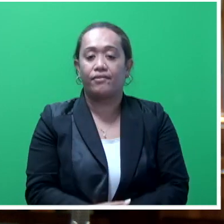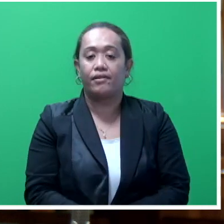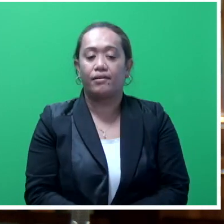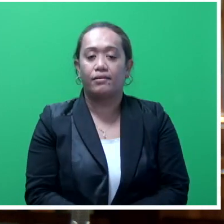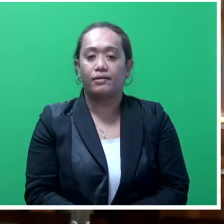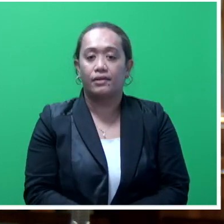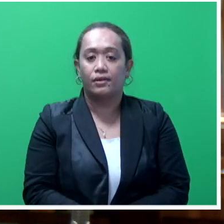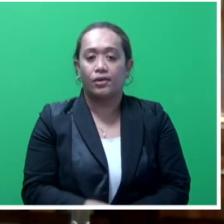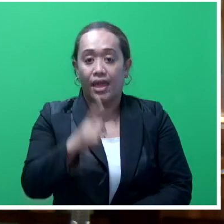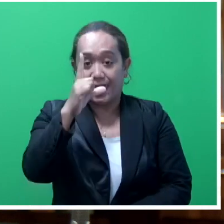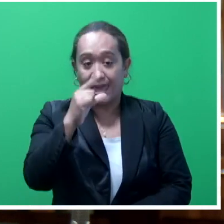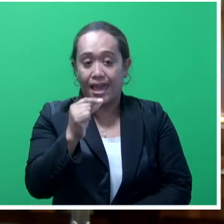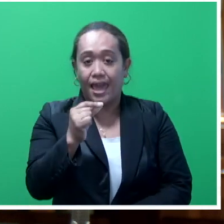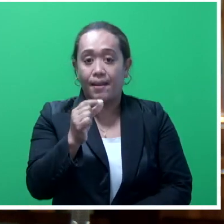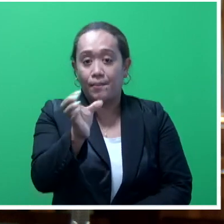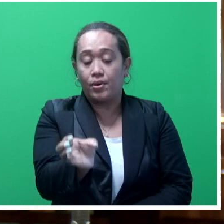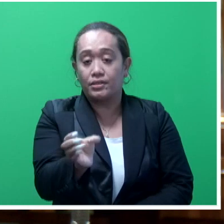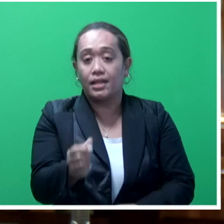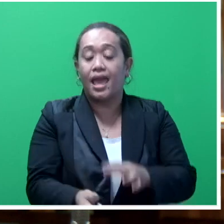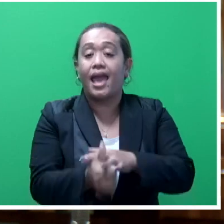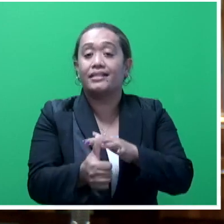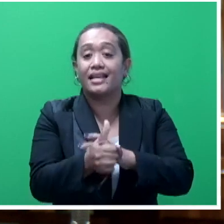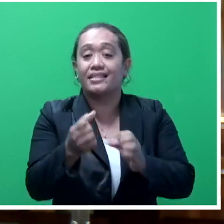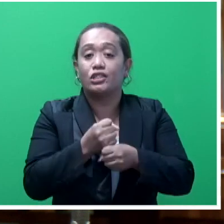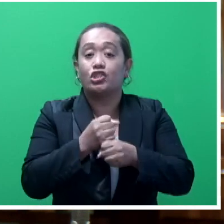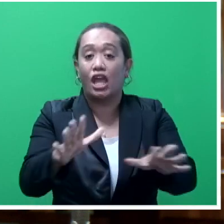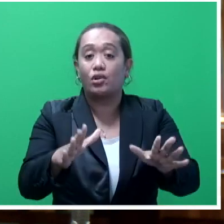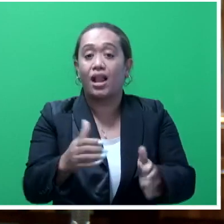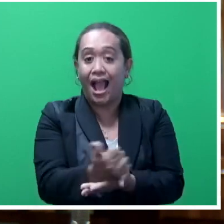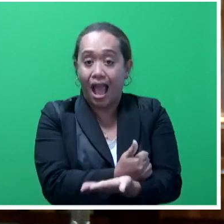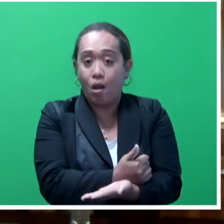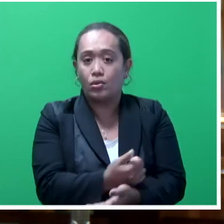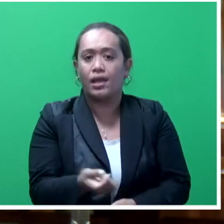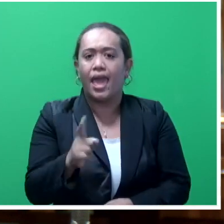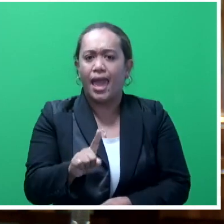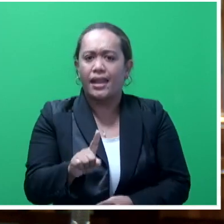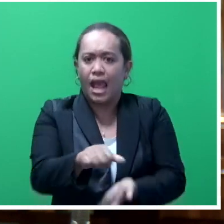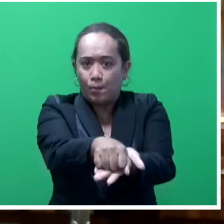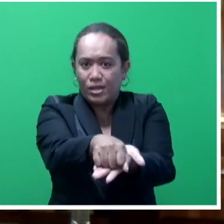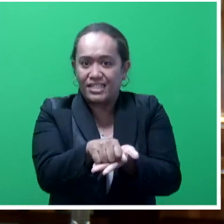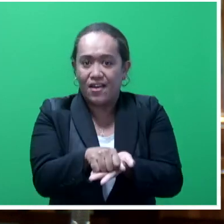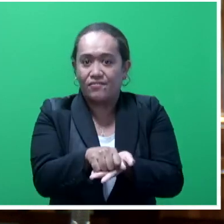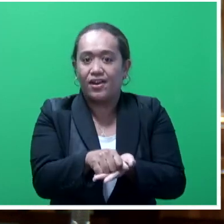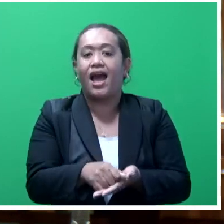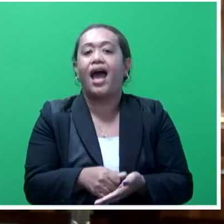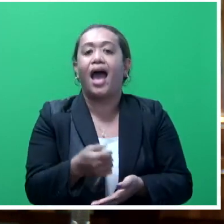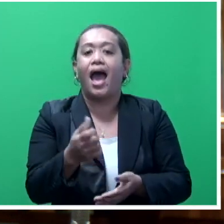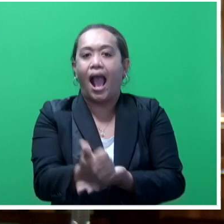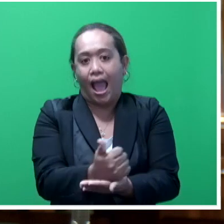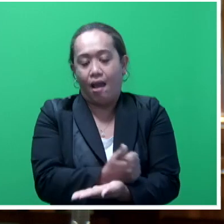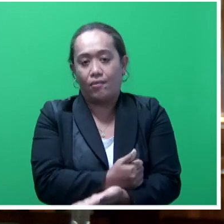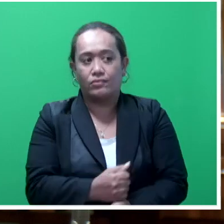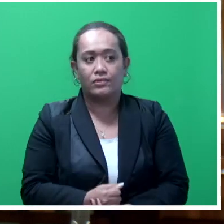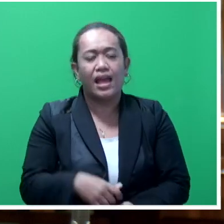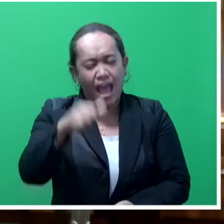access not only the general account, but also the preserved account. And as we know, Mr Speaker, sir, that you cannot access a